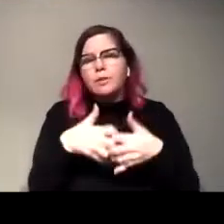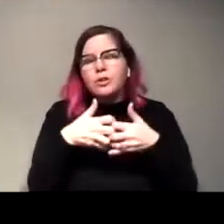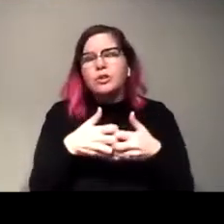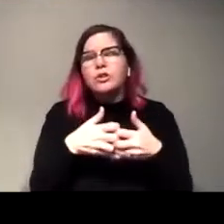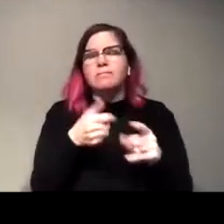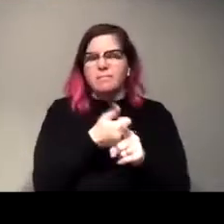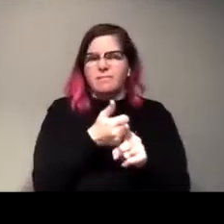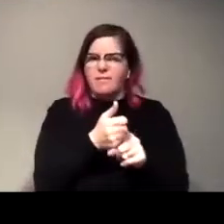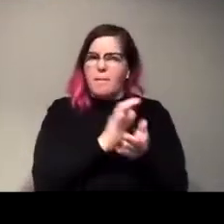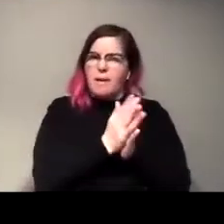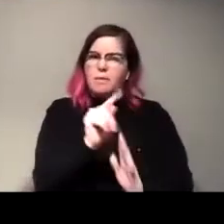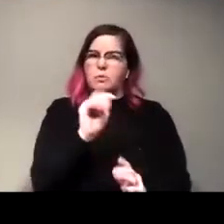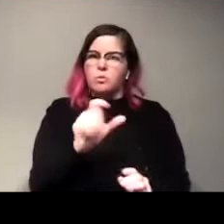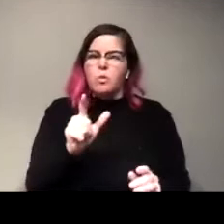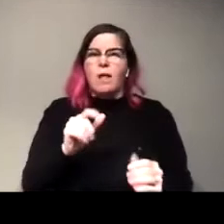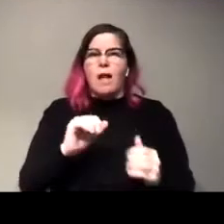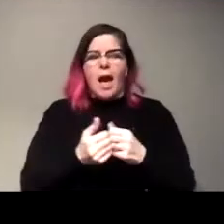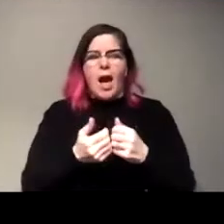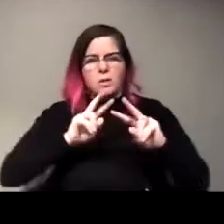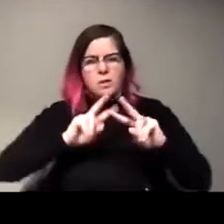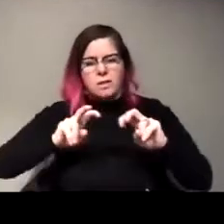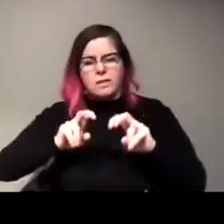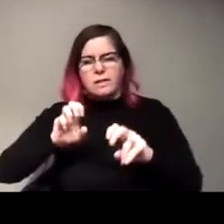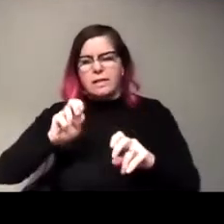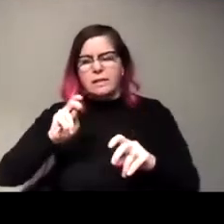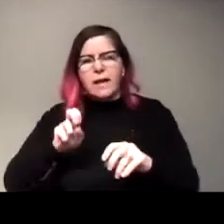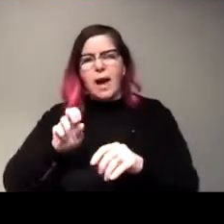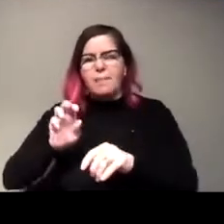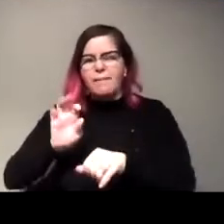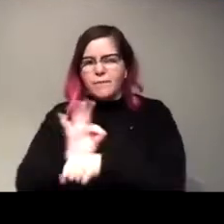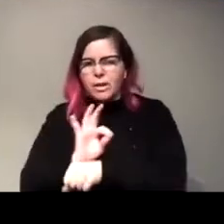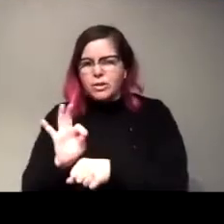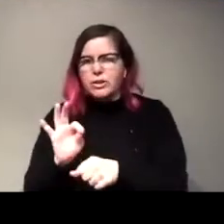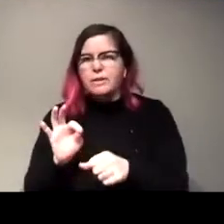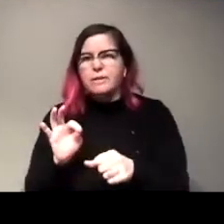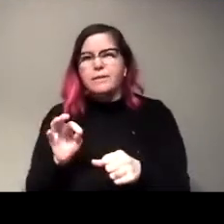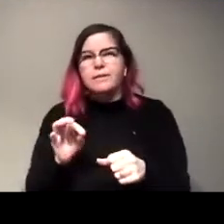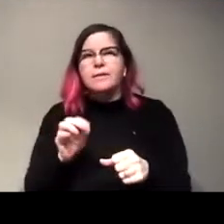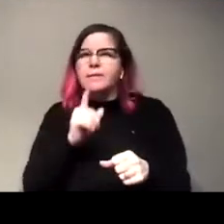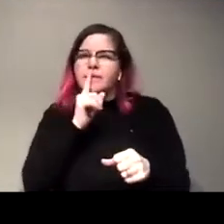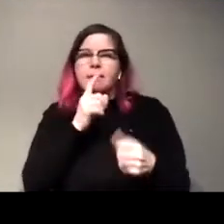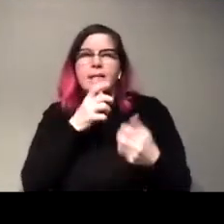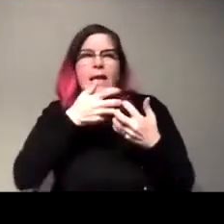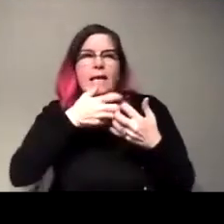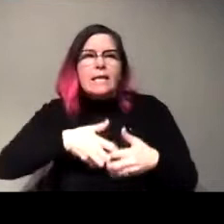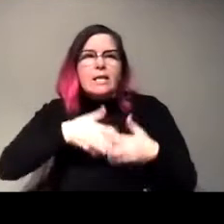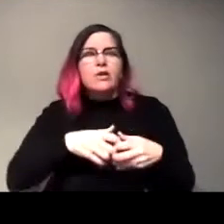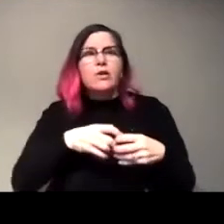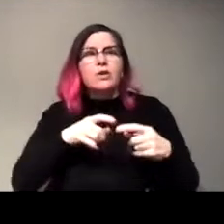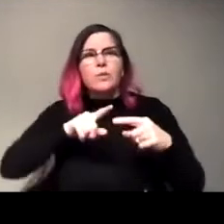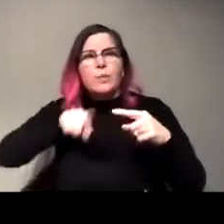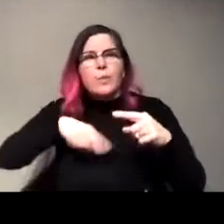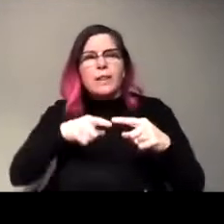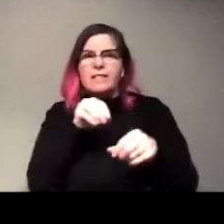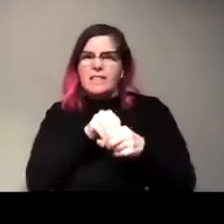understand how is this enzyme working? You know, how are the little gears or not, not, you know, like how are the, like the little wheels spinning inside